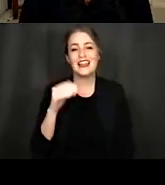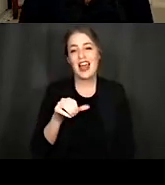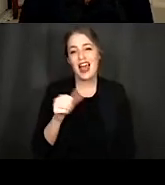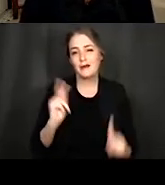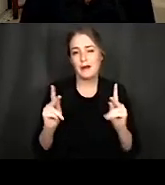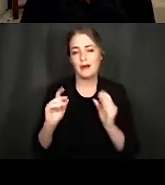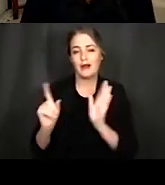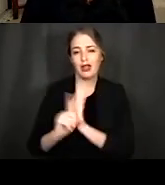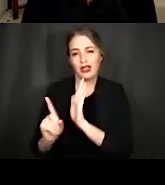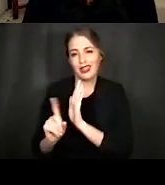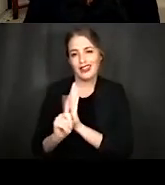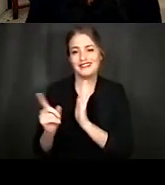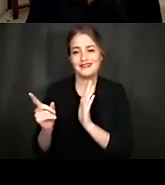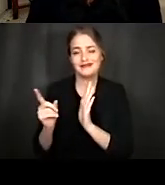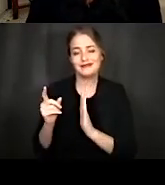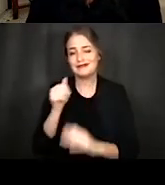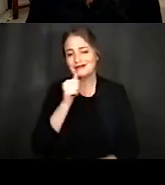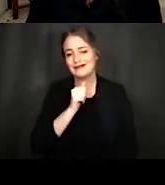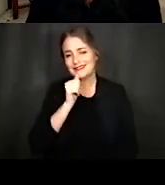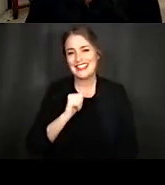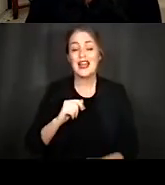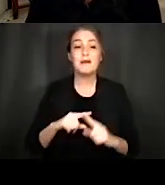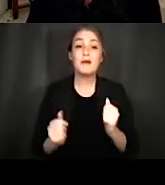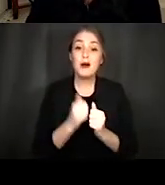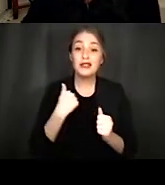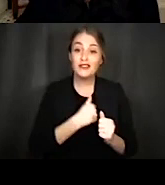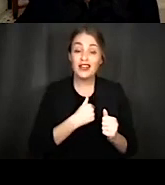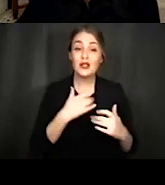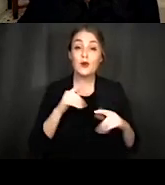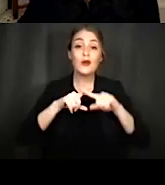kind. But the majority of us rely on sound to wake up.